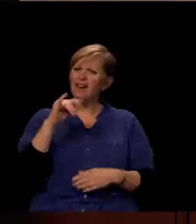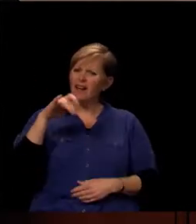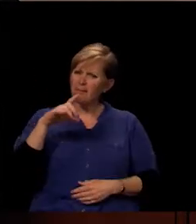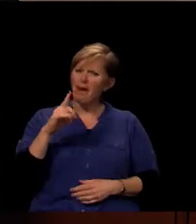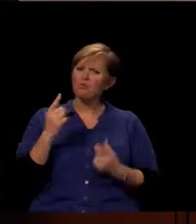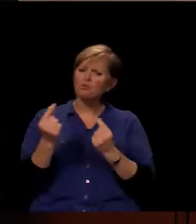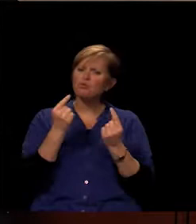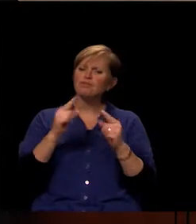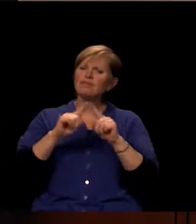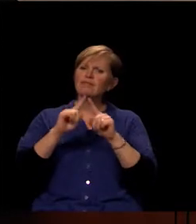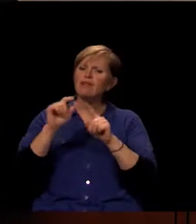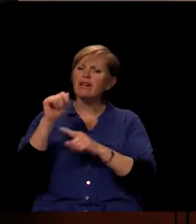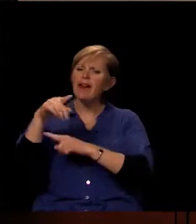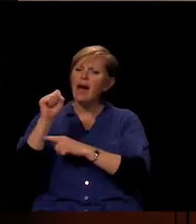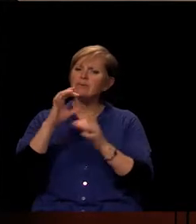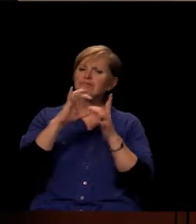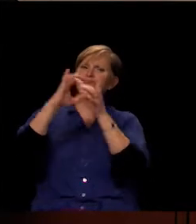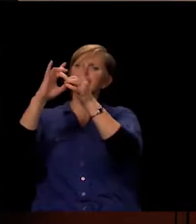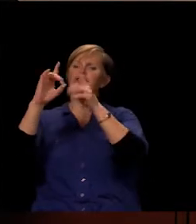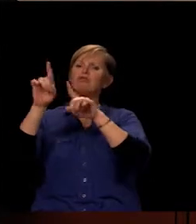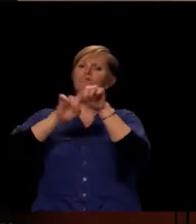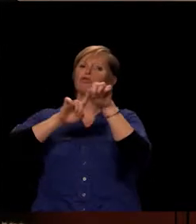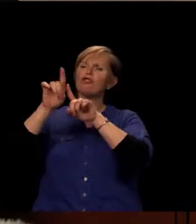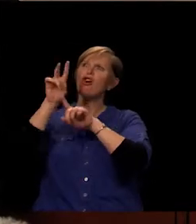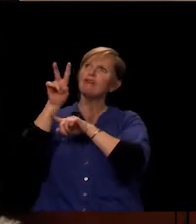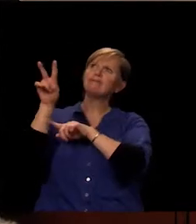with stargazing. So that's just a real current example.